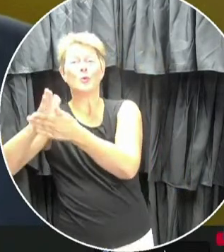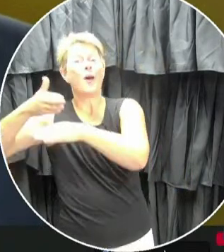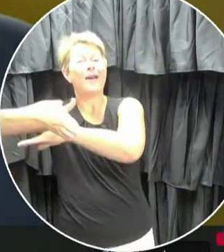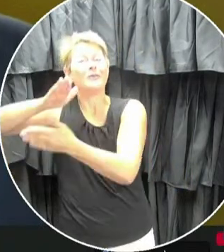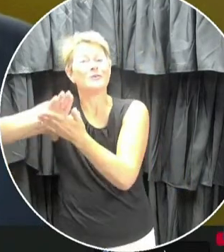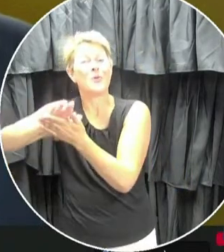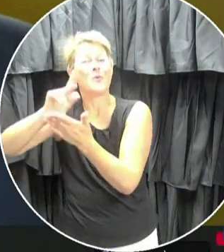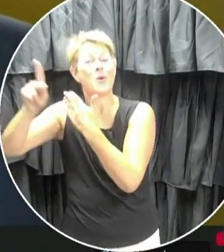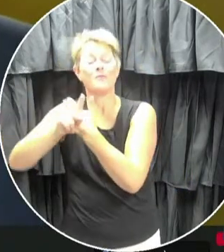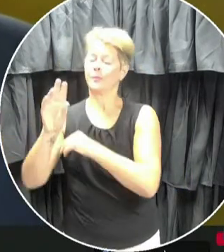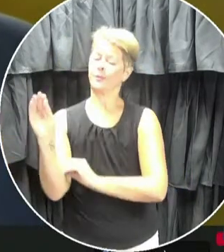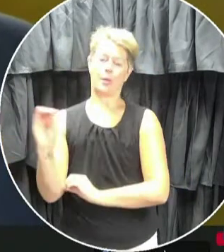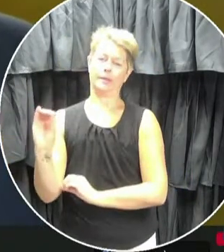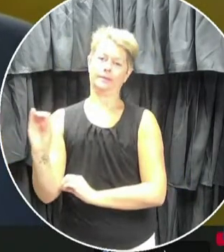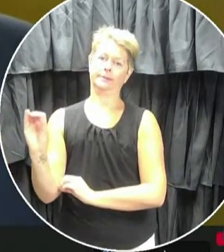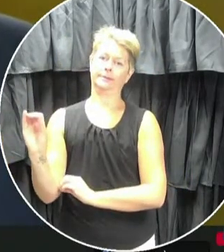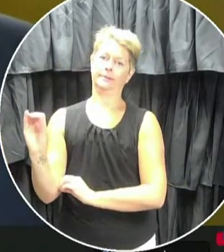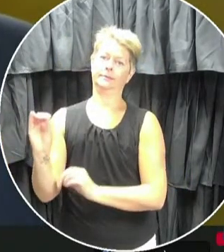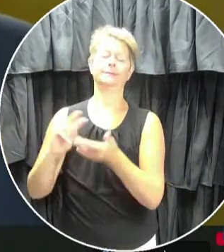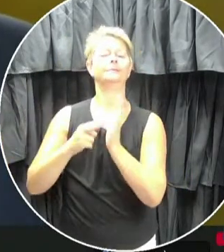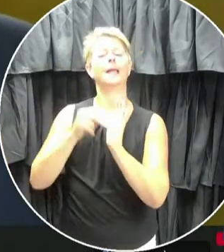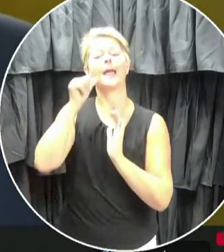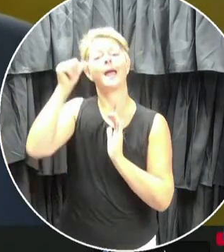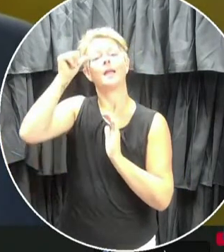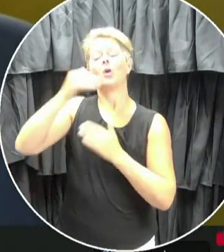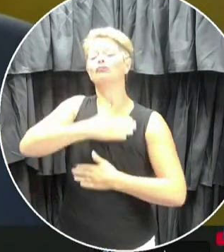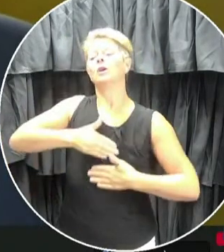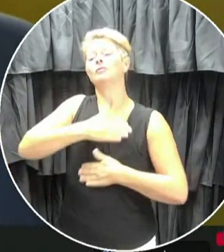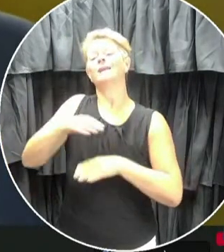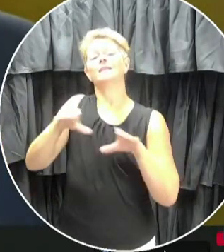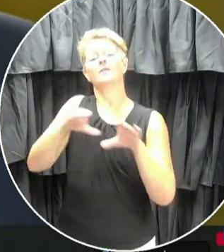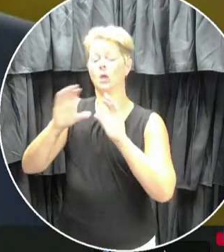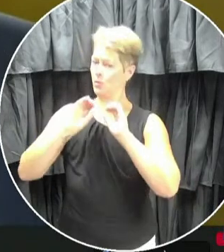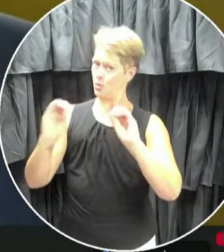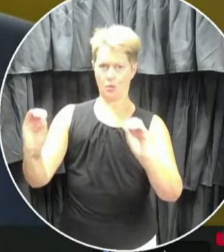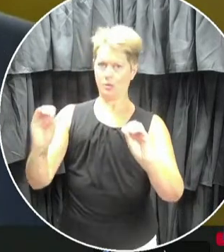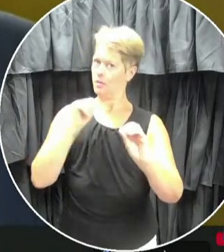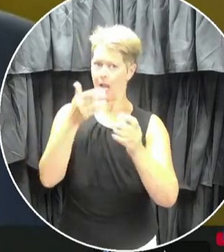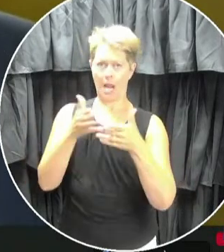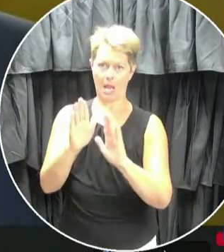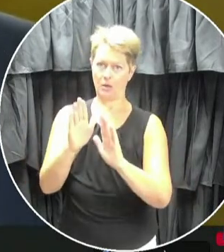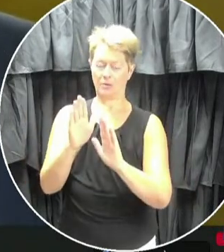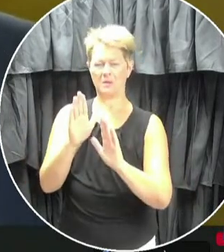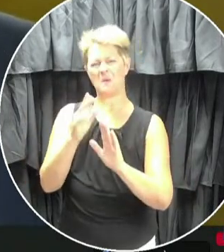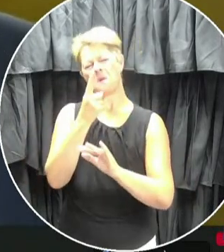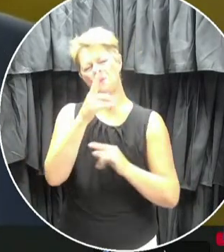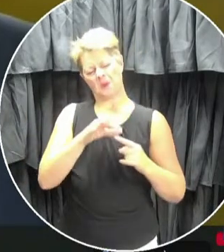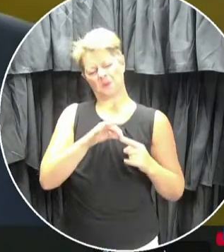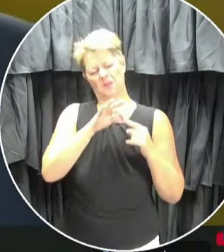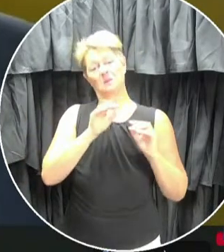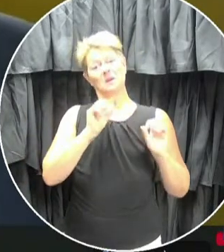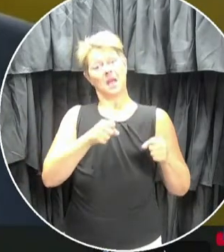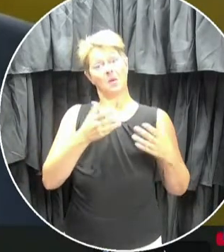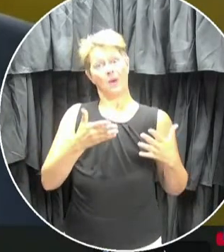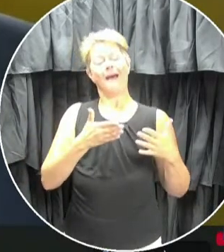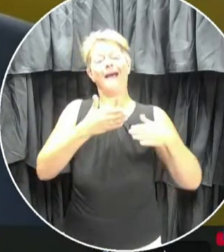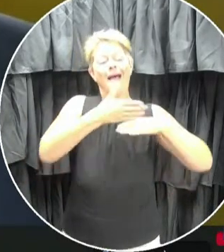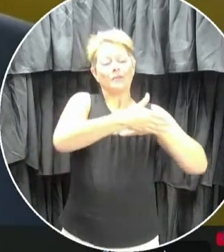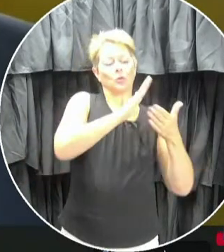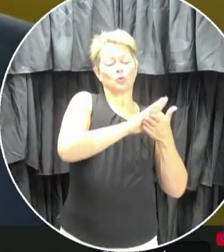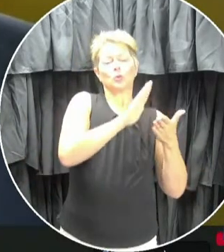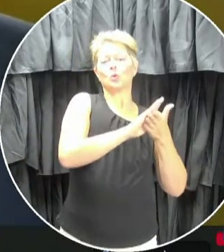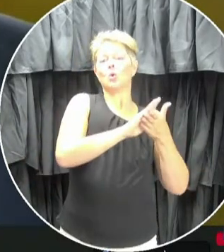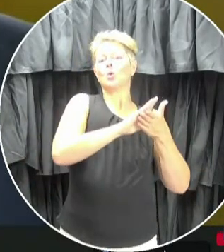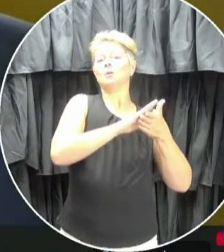such as after our adult recreational activities. The only exception would be existing after school childcare